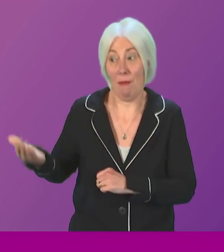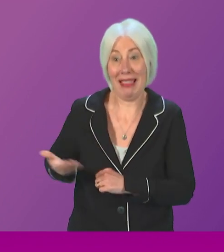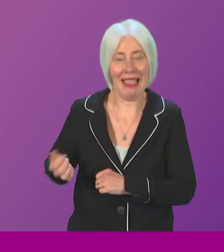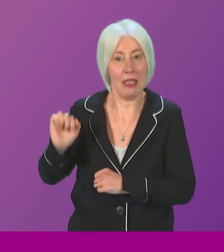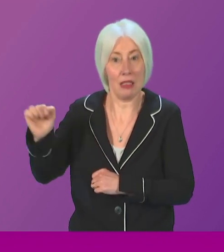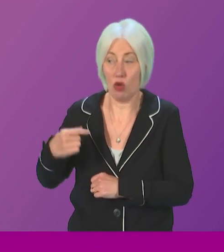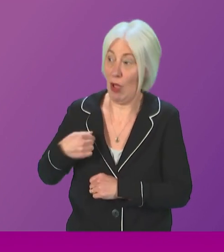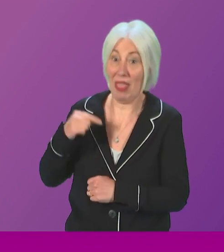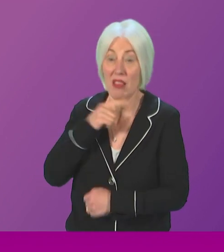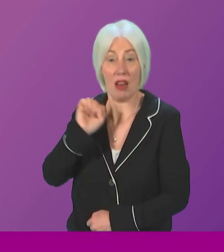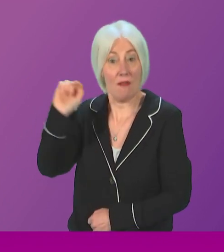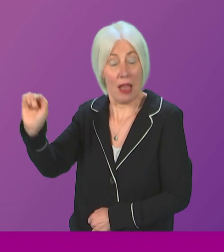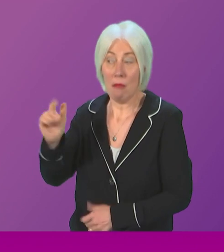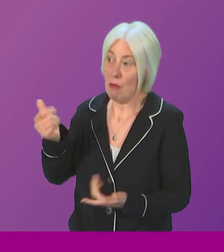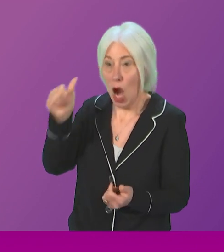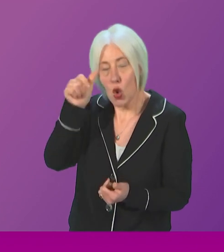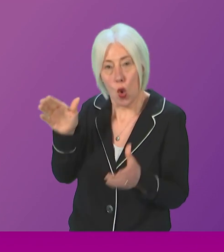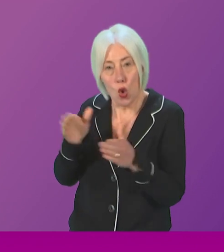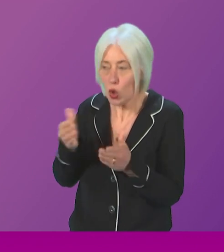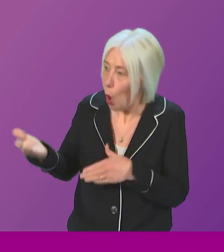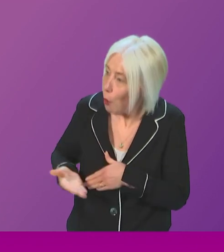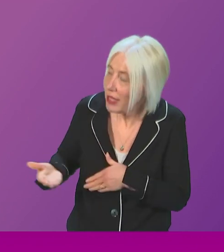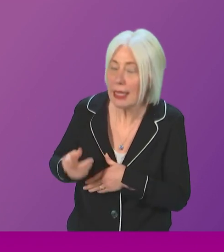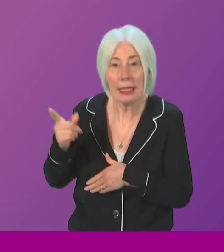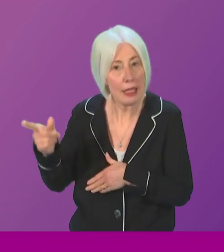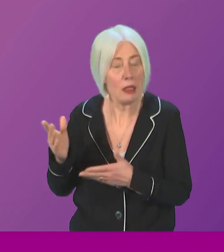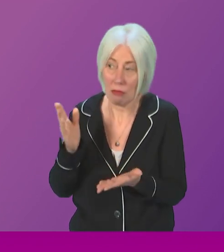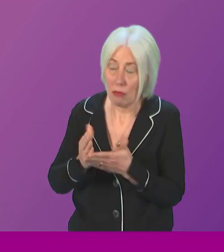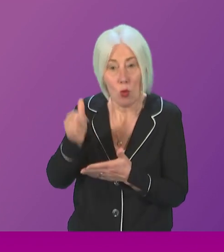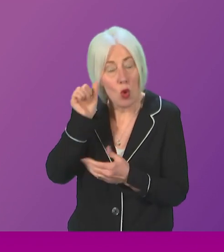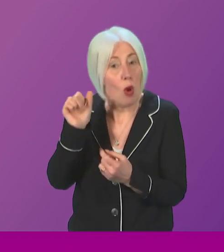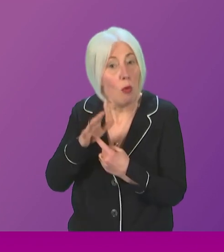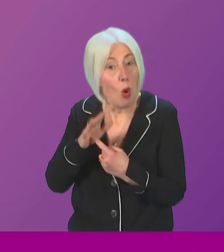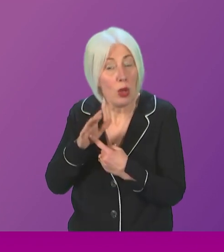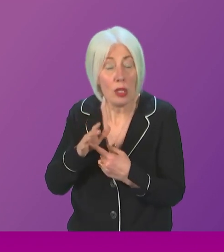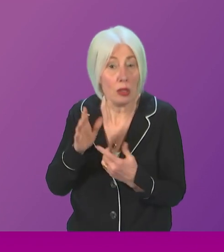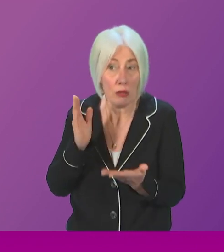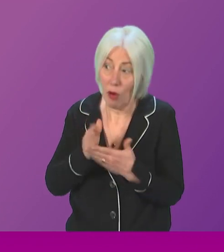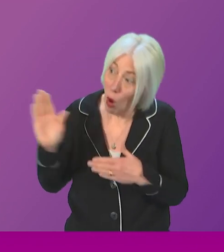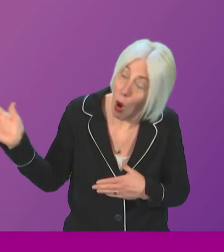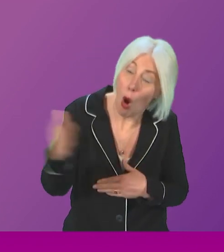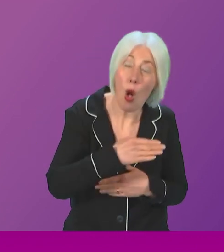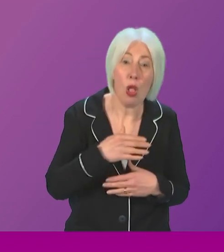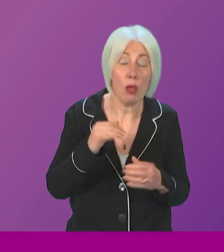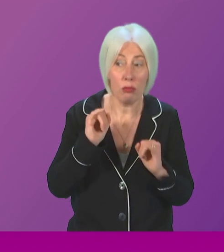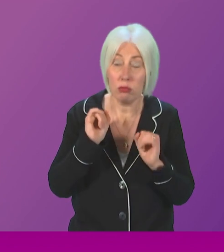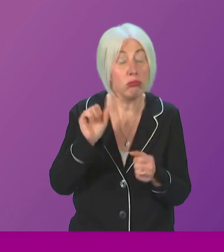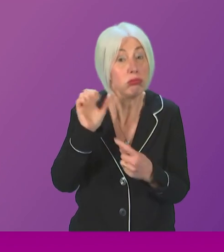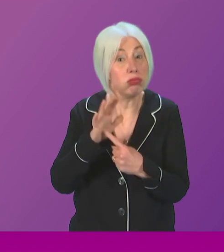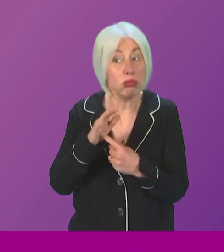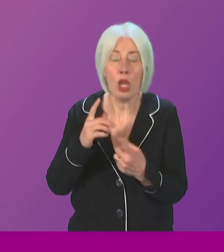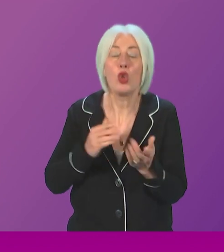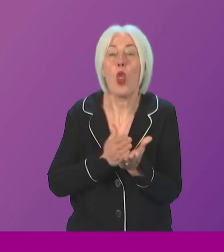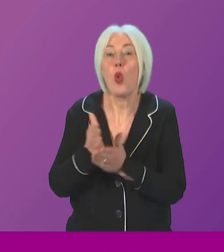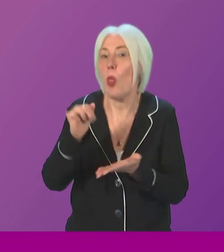for business, which I articulated in our policy prospectus on Tuesday, is so, so important. It's crucial and through the Scottish Budget we